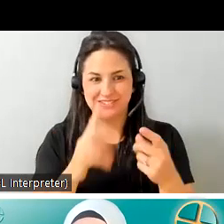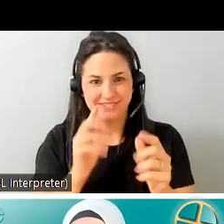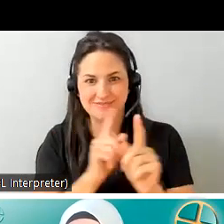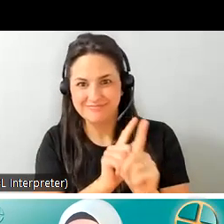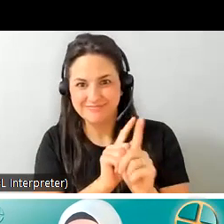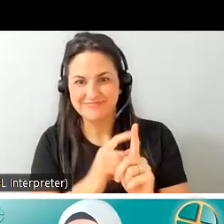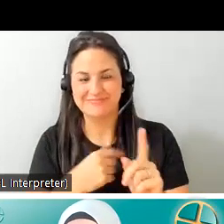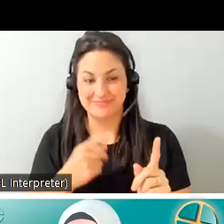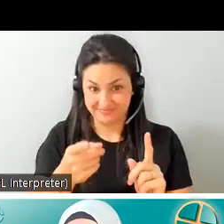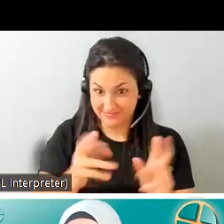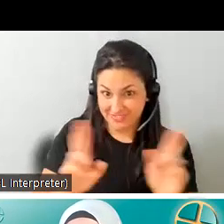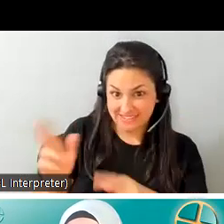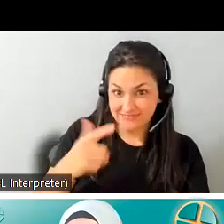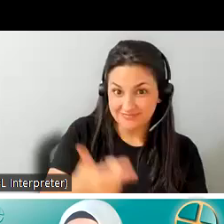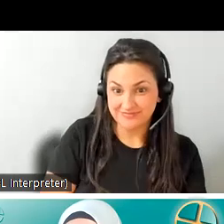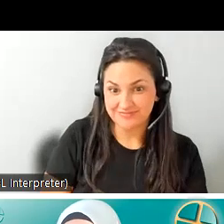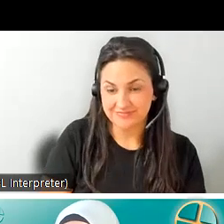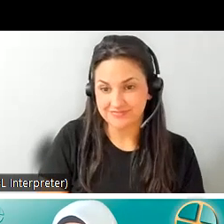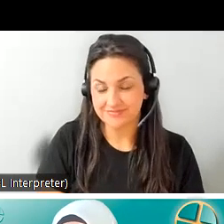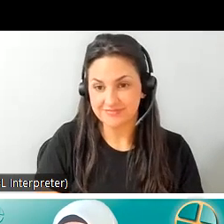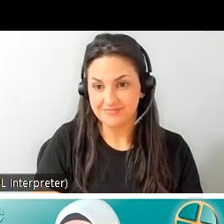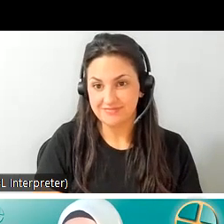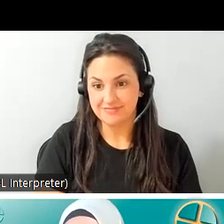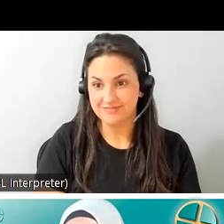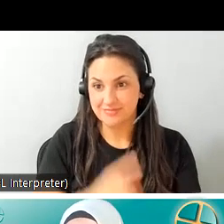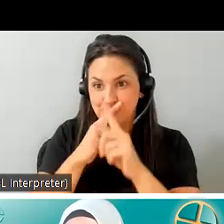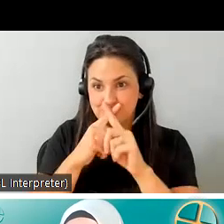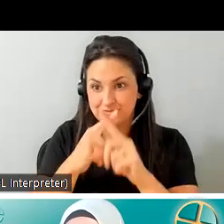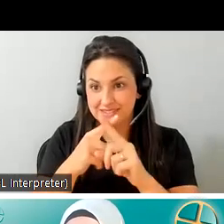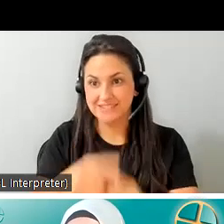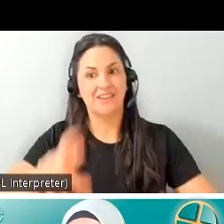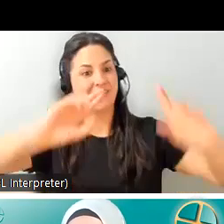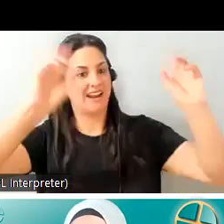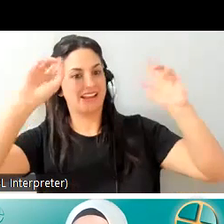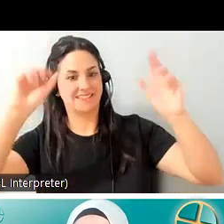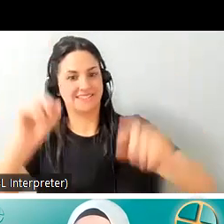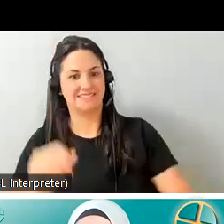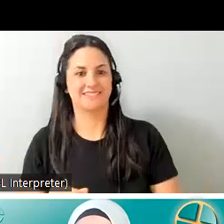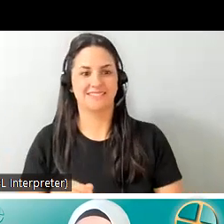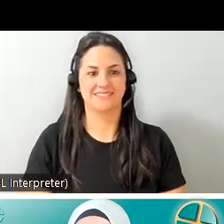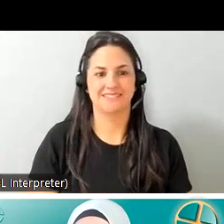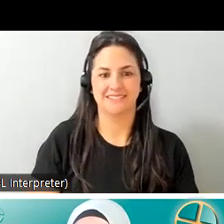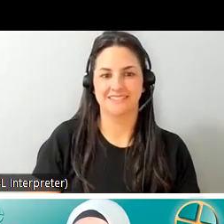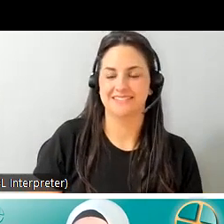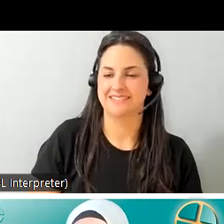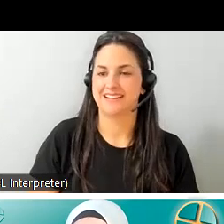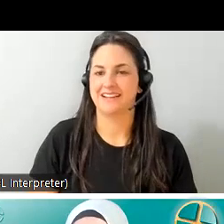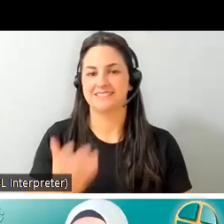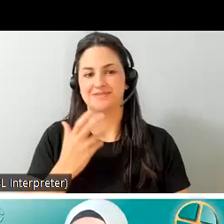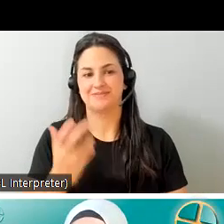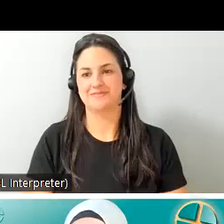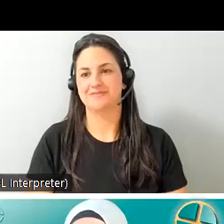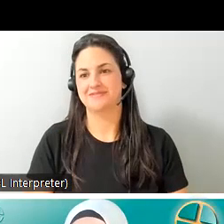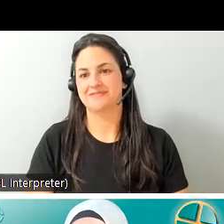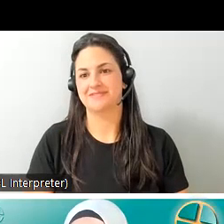are you ready to go you're kind of muted i'm ready to go okay awesome okay